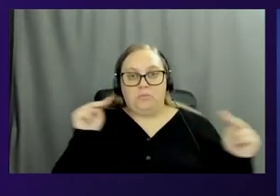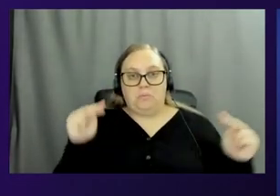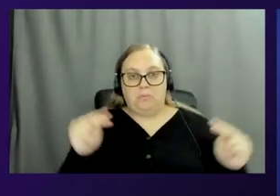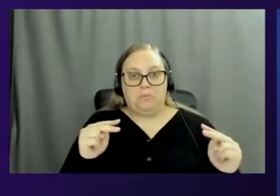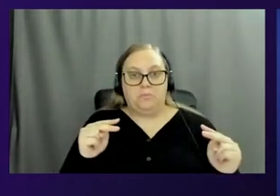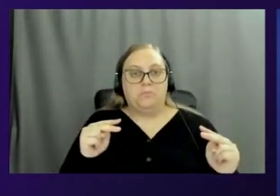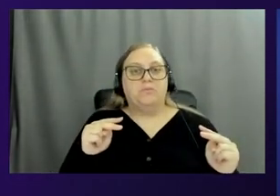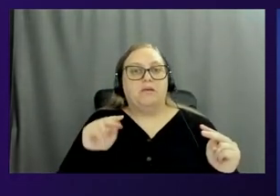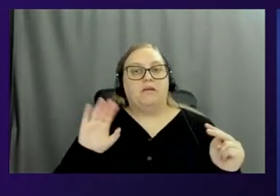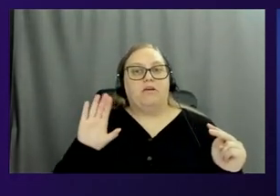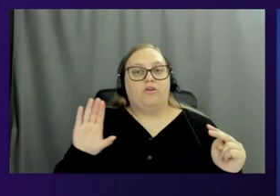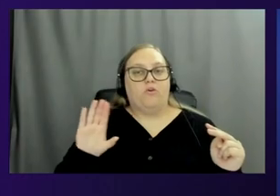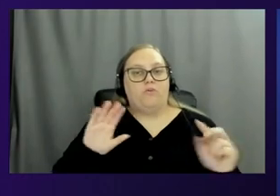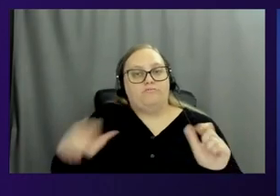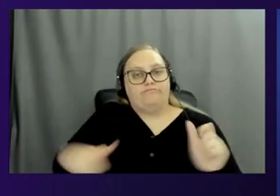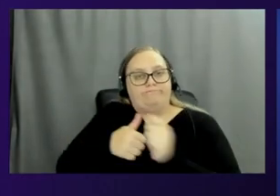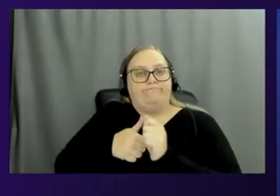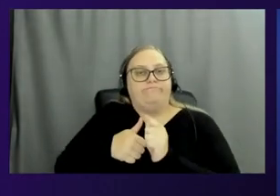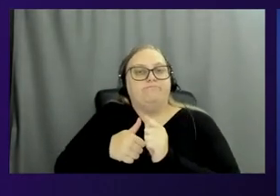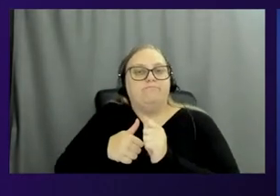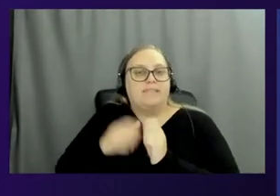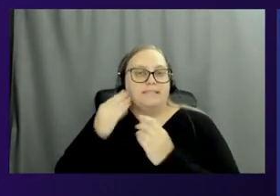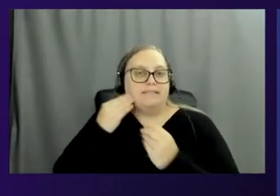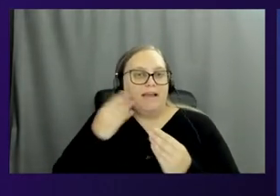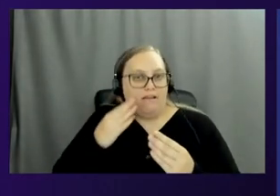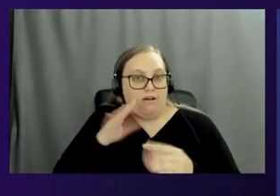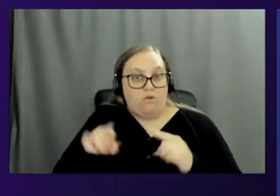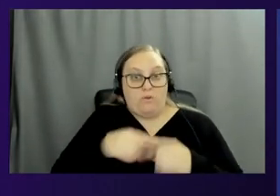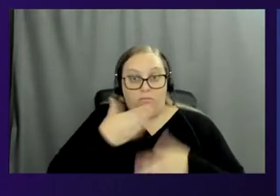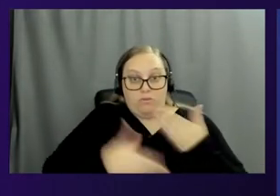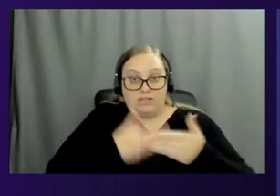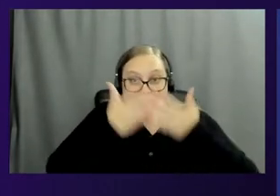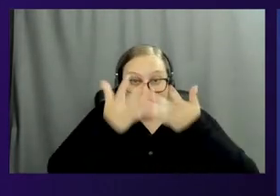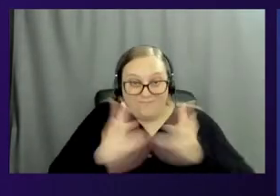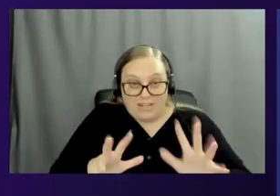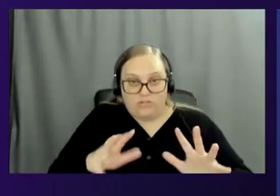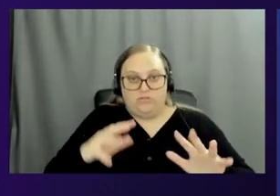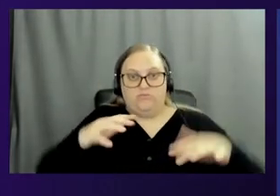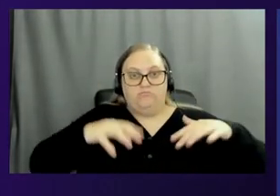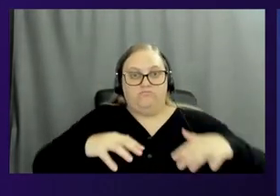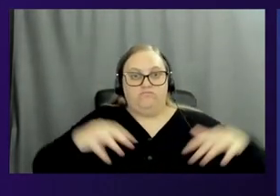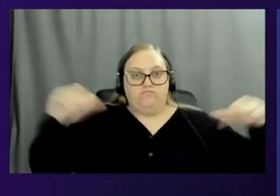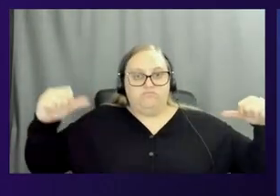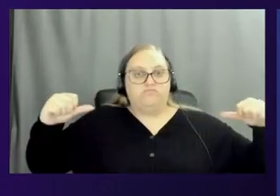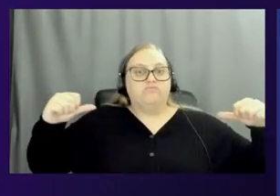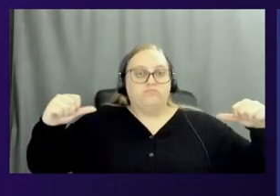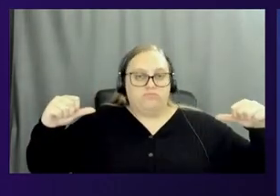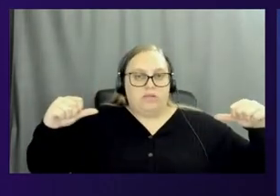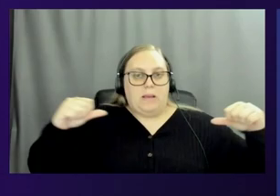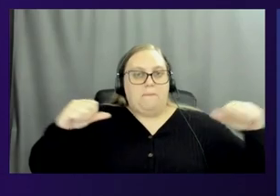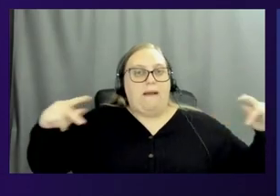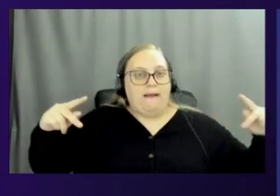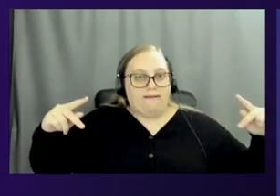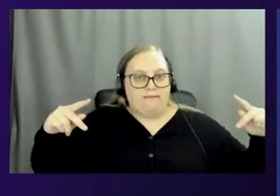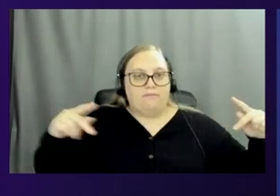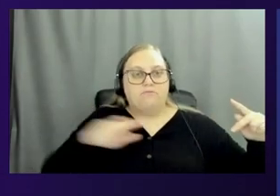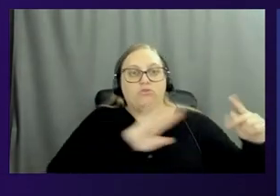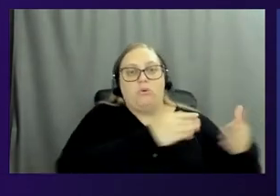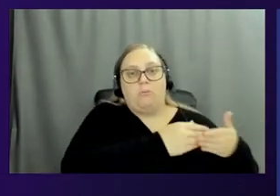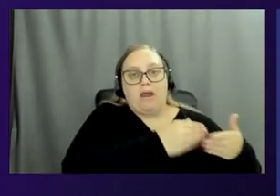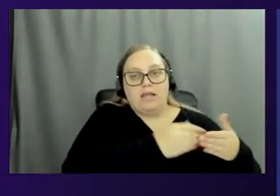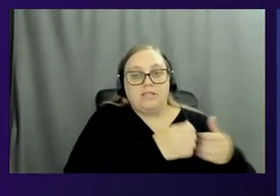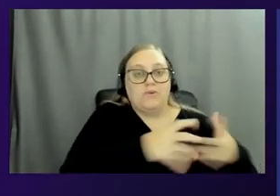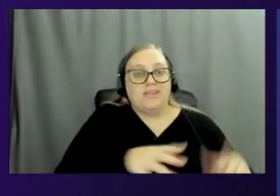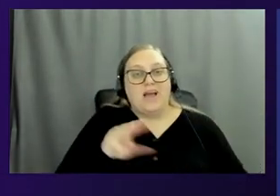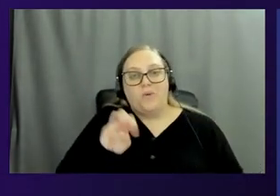party's IP or data. When the processing is done, you can take your data set back and you can take your model back. You monetize it without William ever